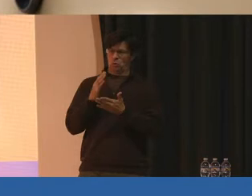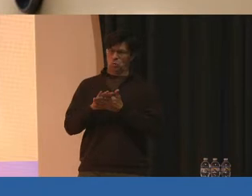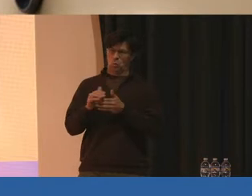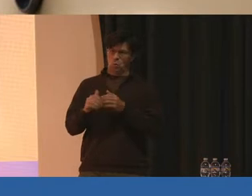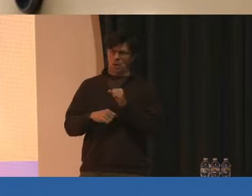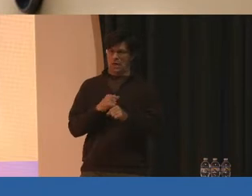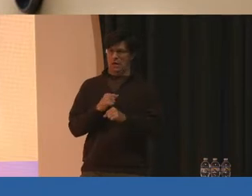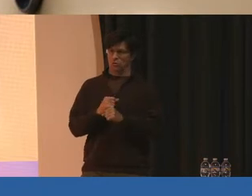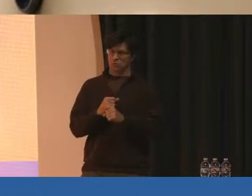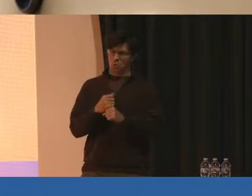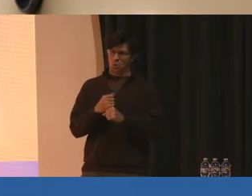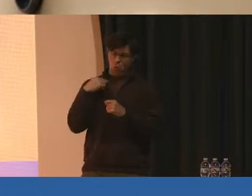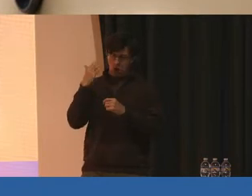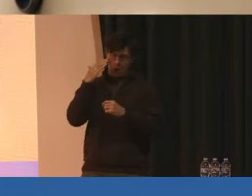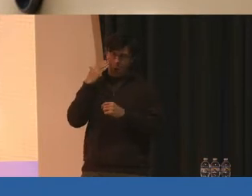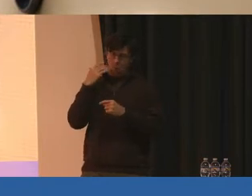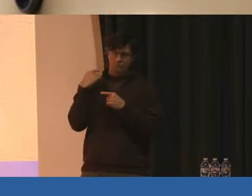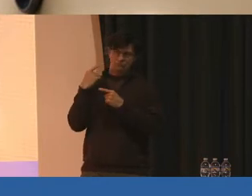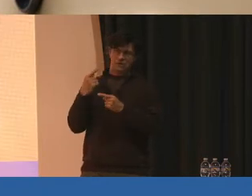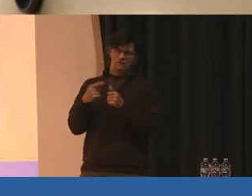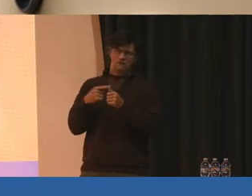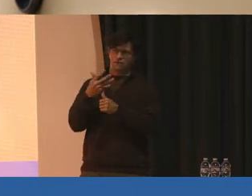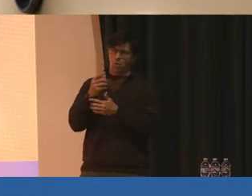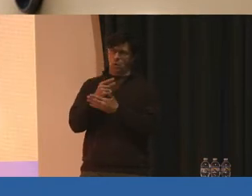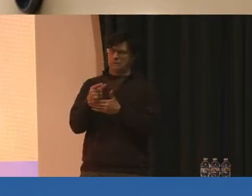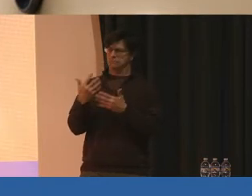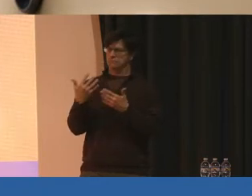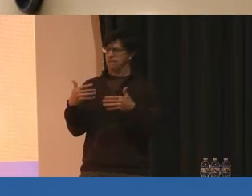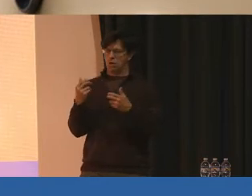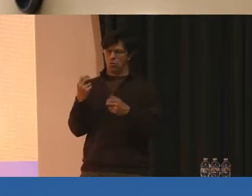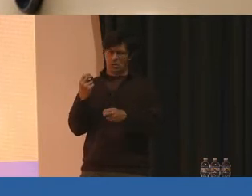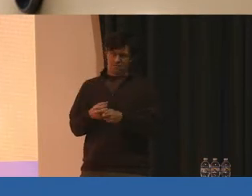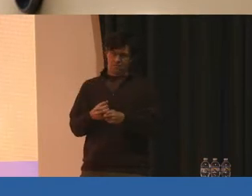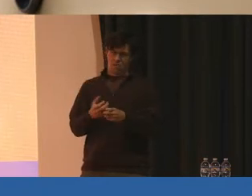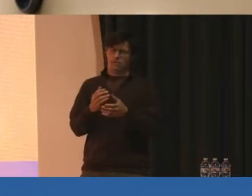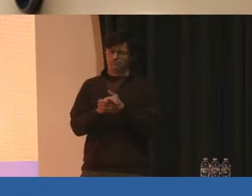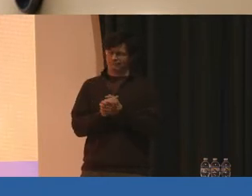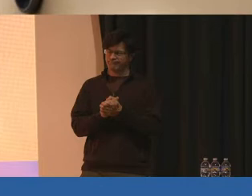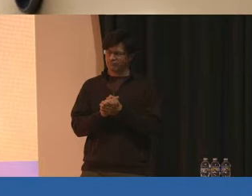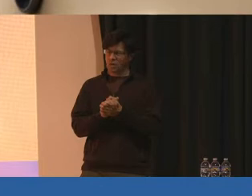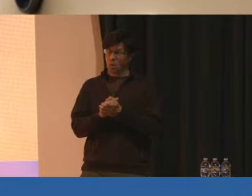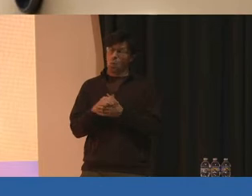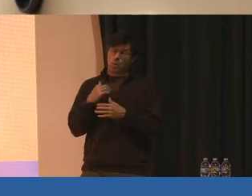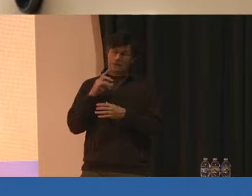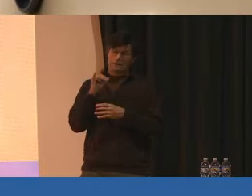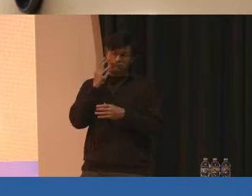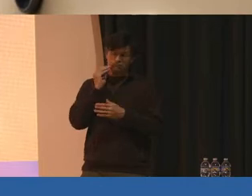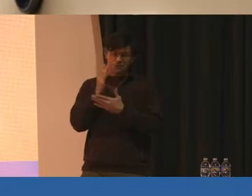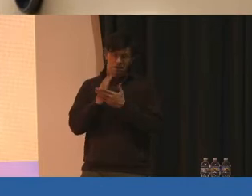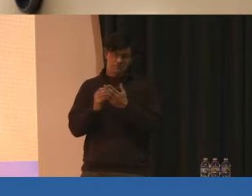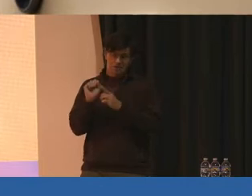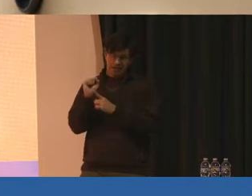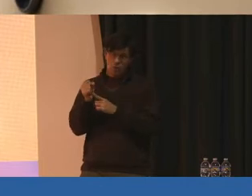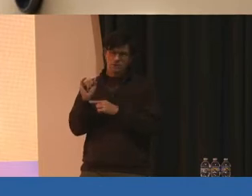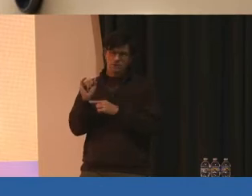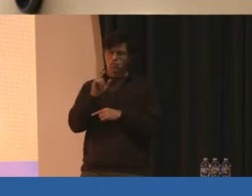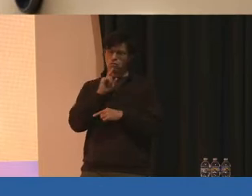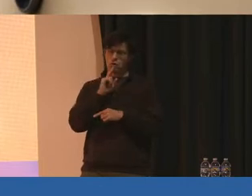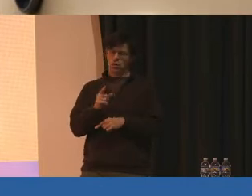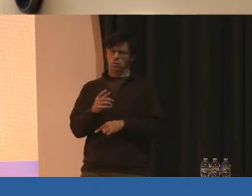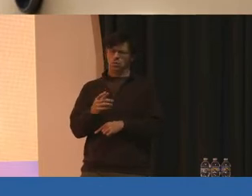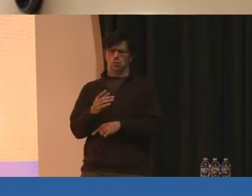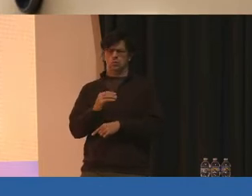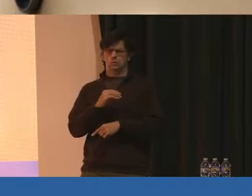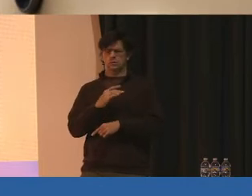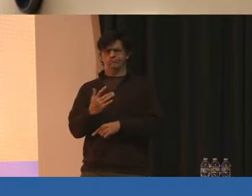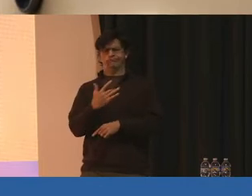been a very difficult first few weeks. We've had some scenarios that have really touched my heart